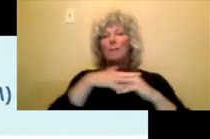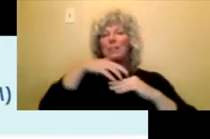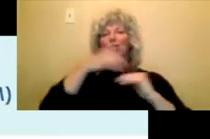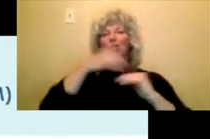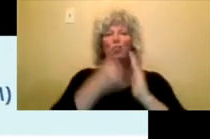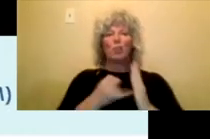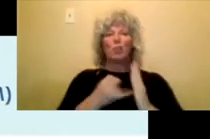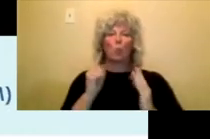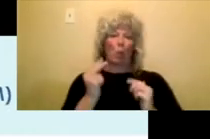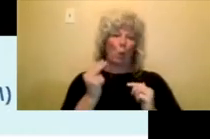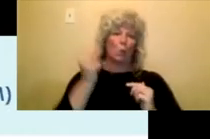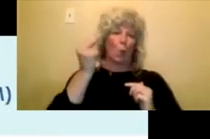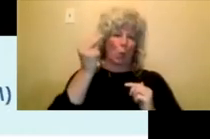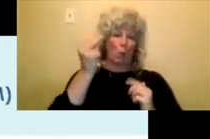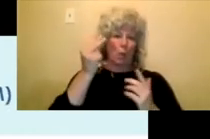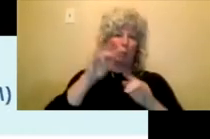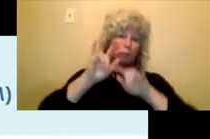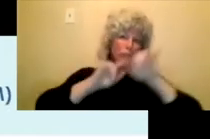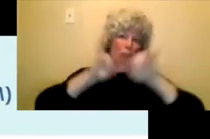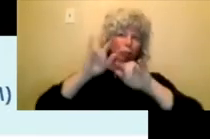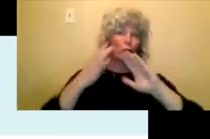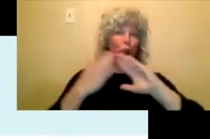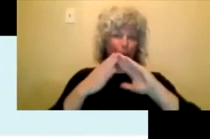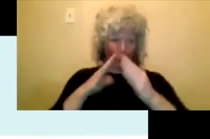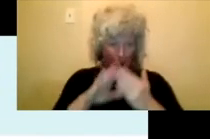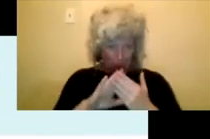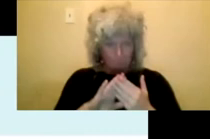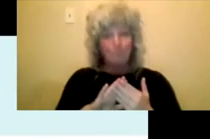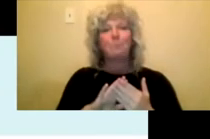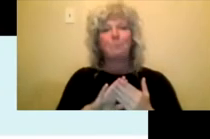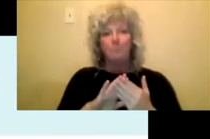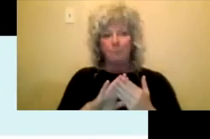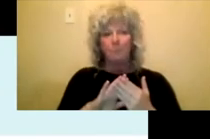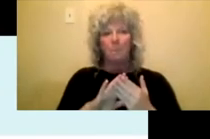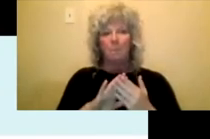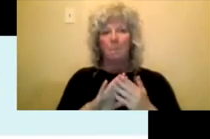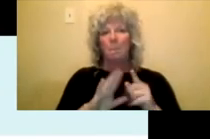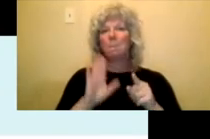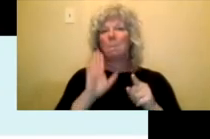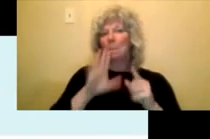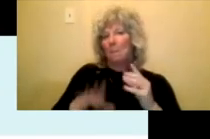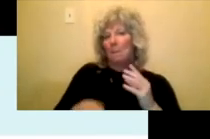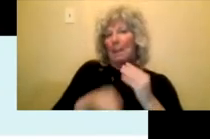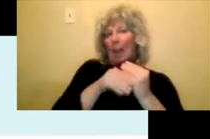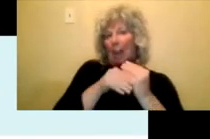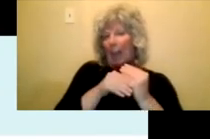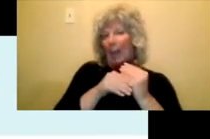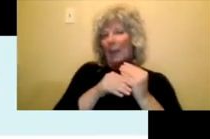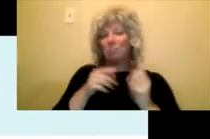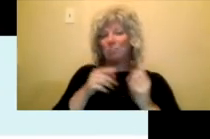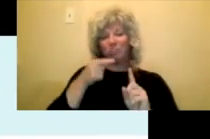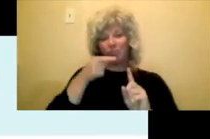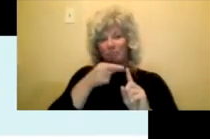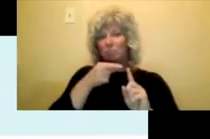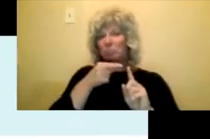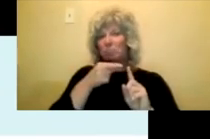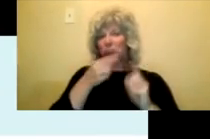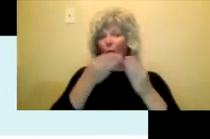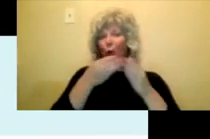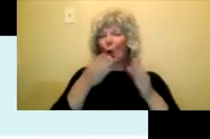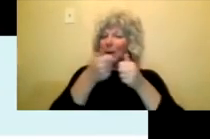like the Indigenous Arts Project, sorry, Muhammad, um, I'll just say that this is also open to any artistic discipline.